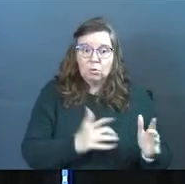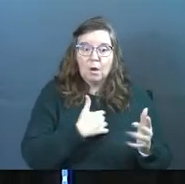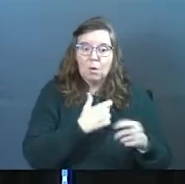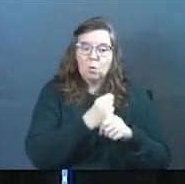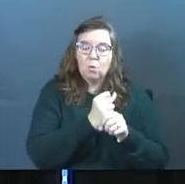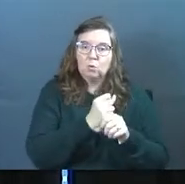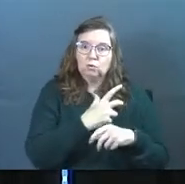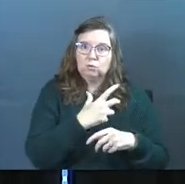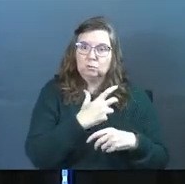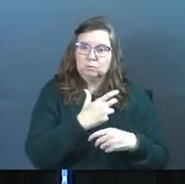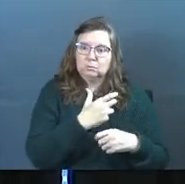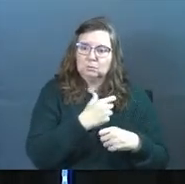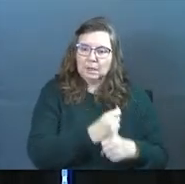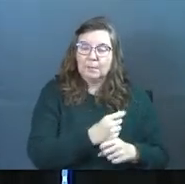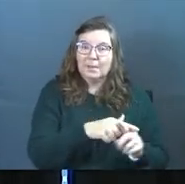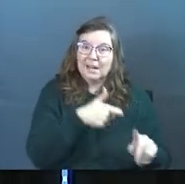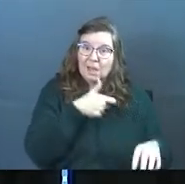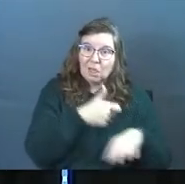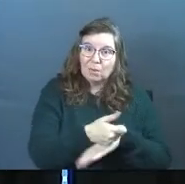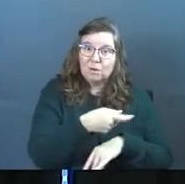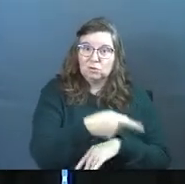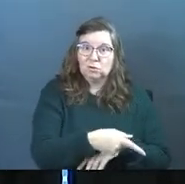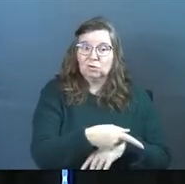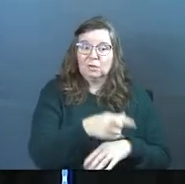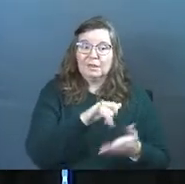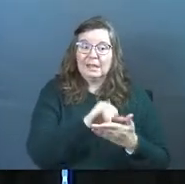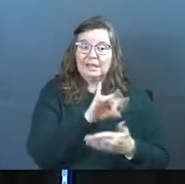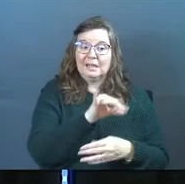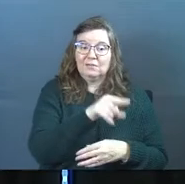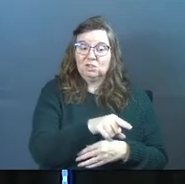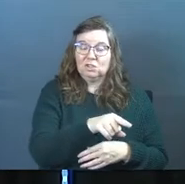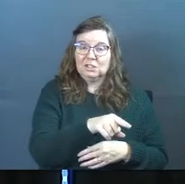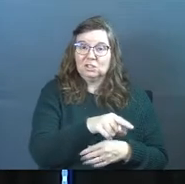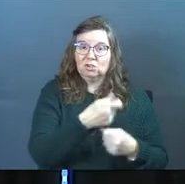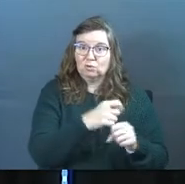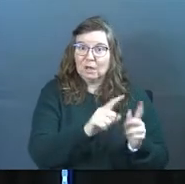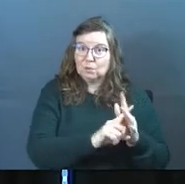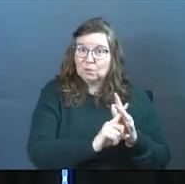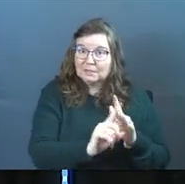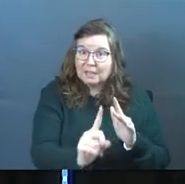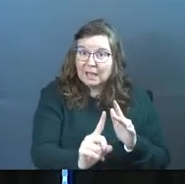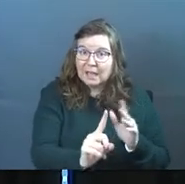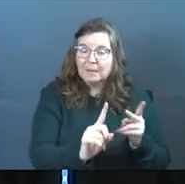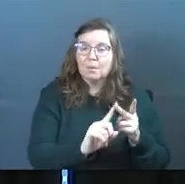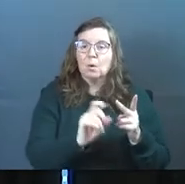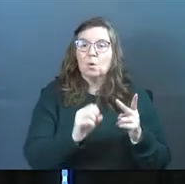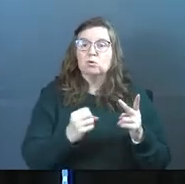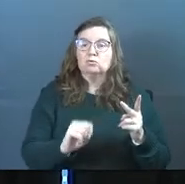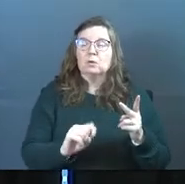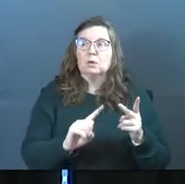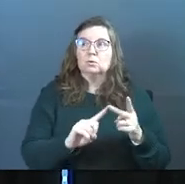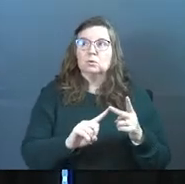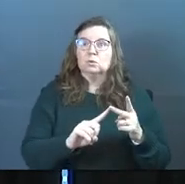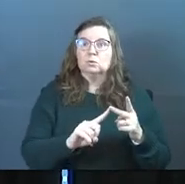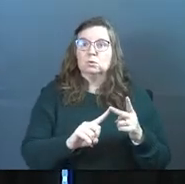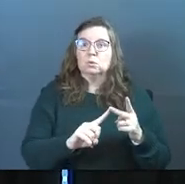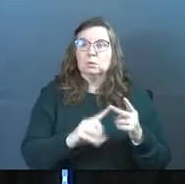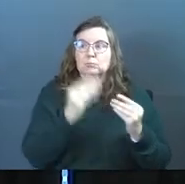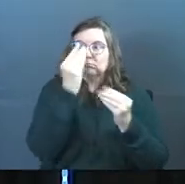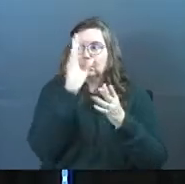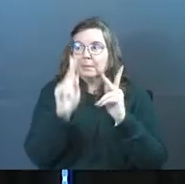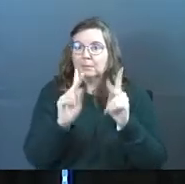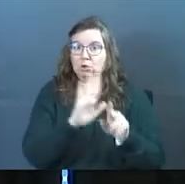captive, but he threatens her that if she would ever try to escape or ever try to alert